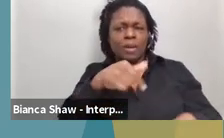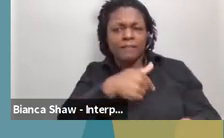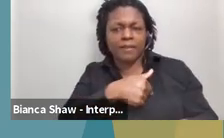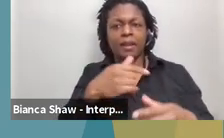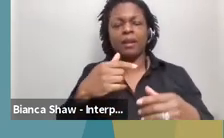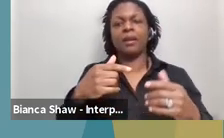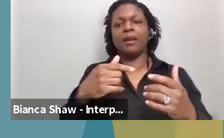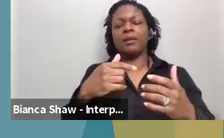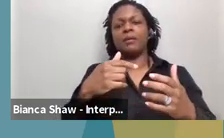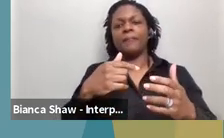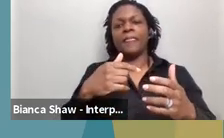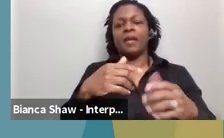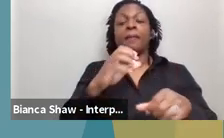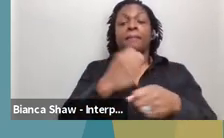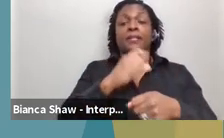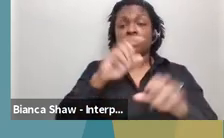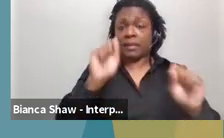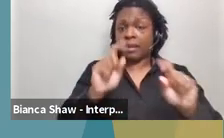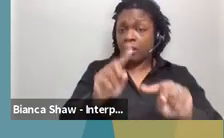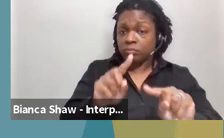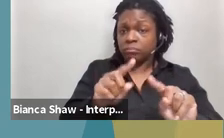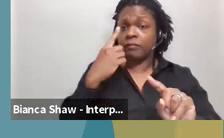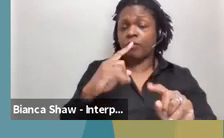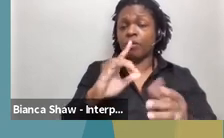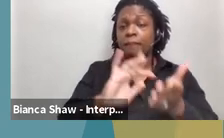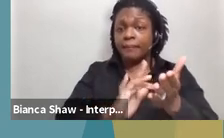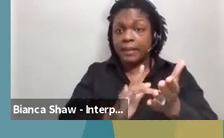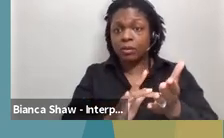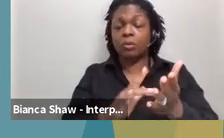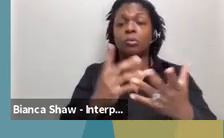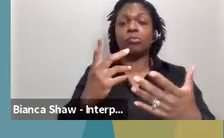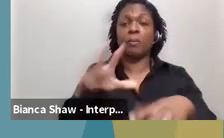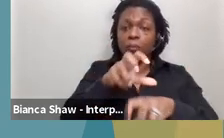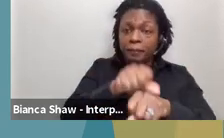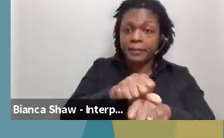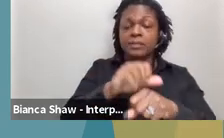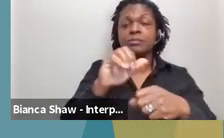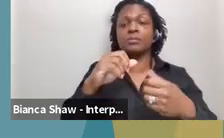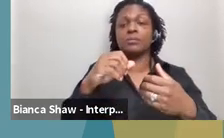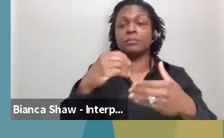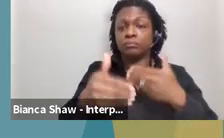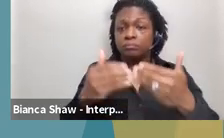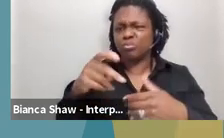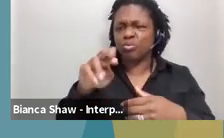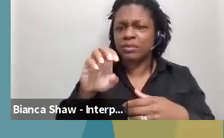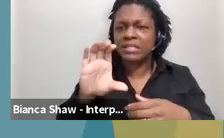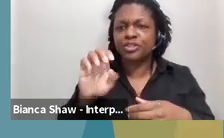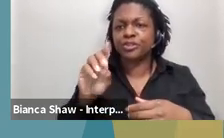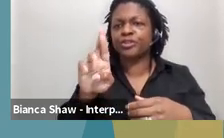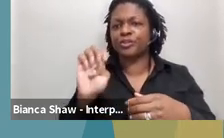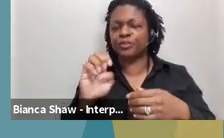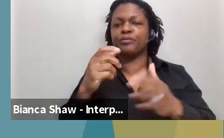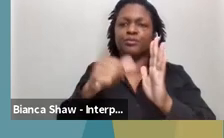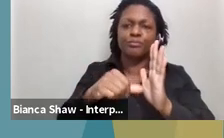in order for them to attend medical appointments or procedures. Families must seek transportation assistance first